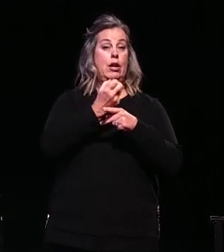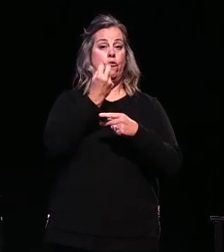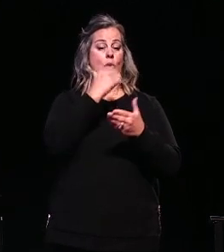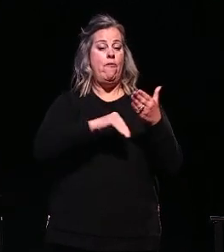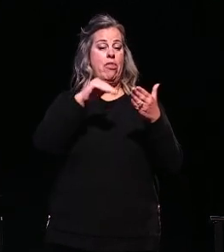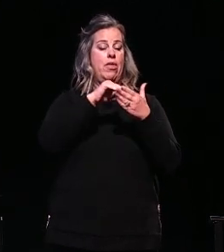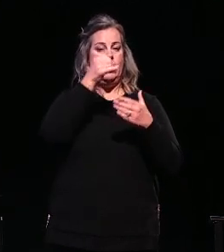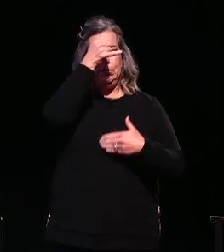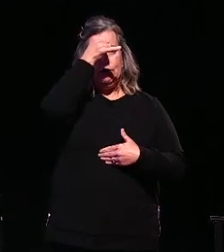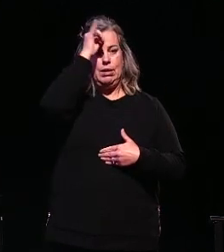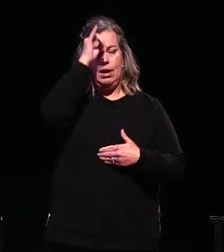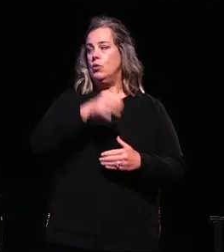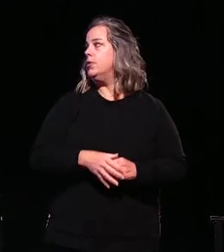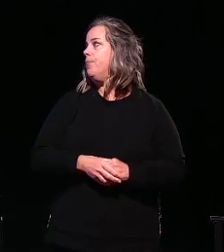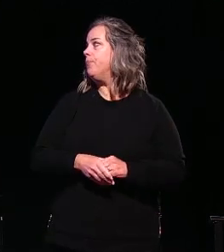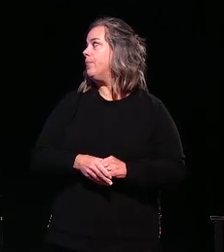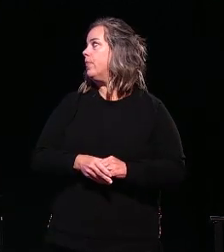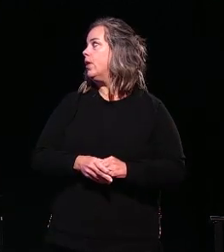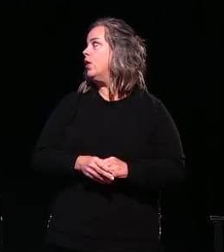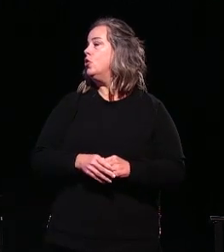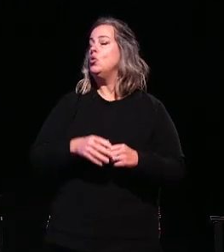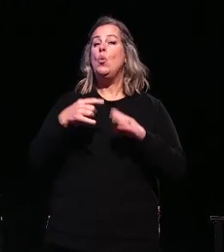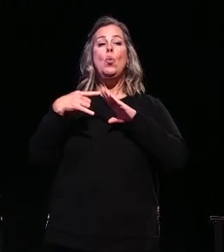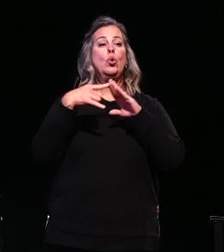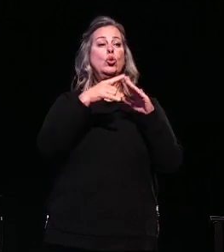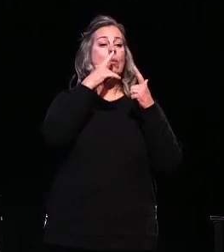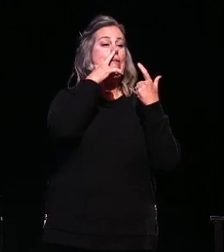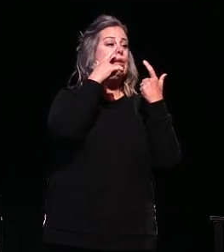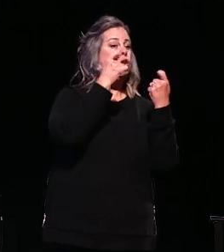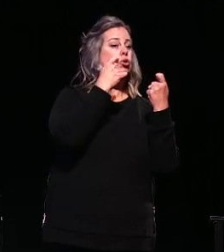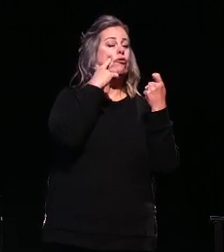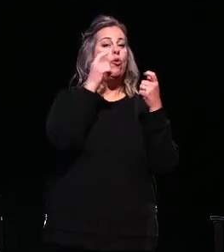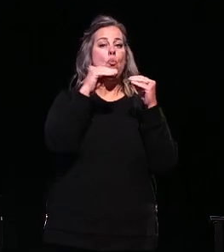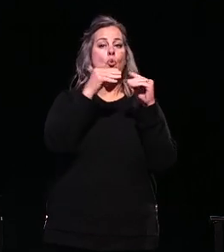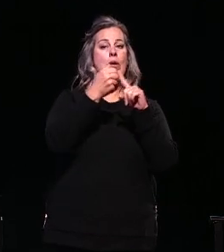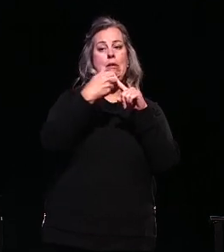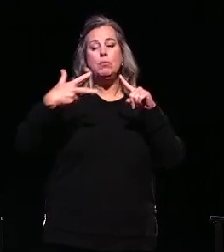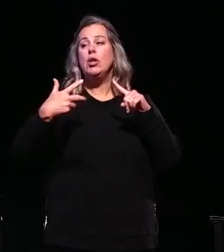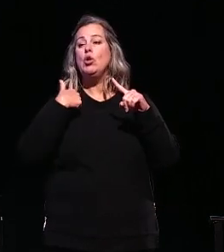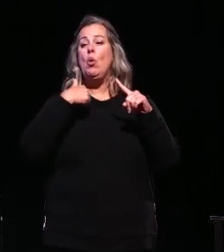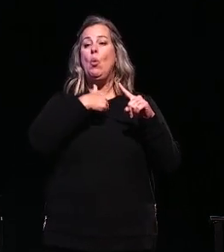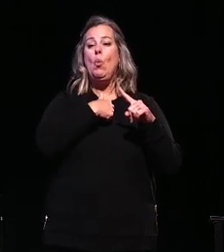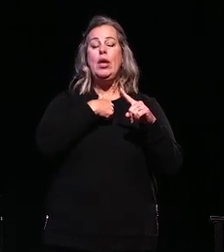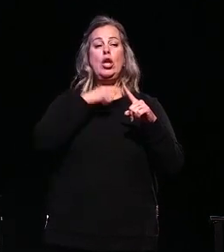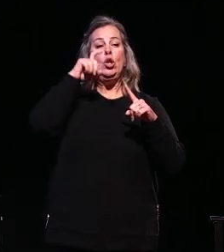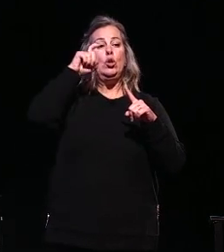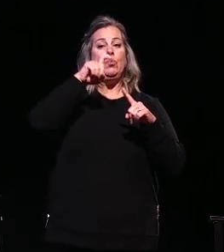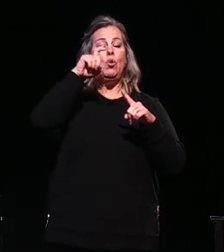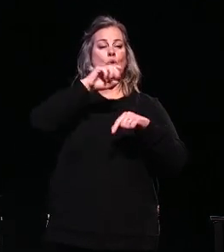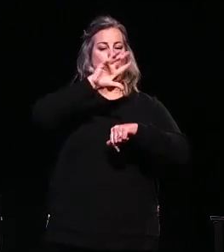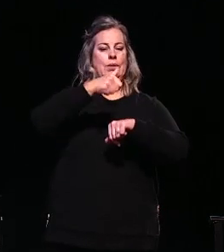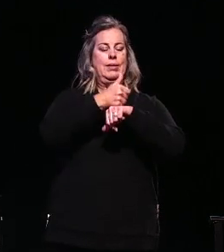and part of larger dairy groups, raising interest in providing an opportunity for rapid expansion. We're currently scheduled to set up an